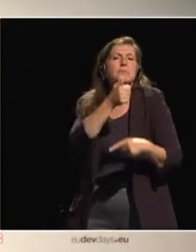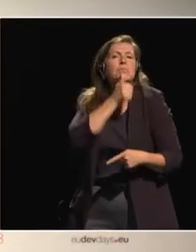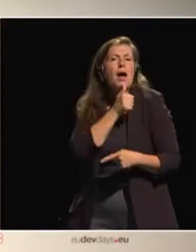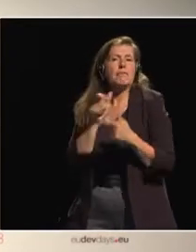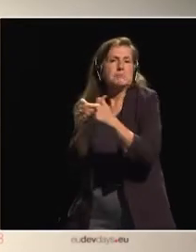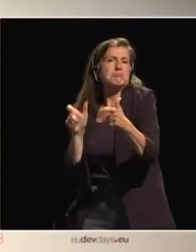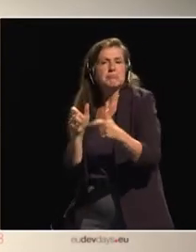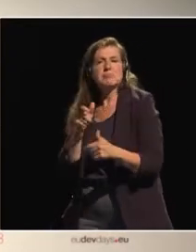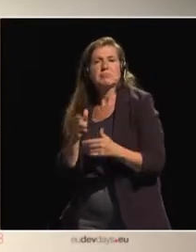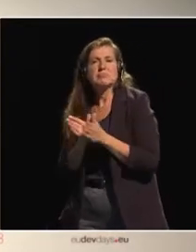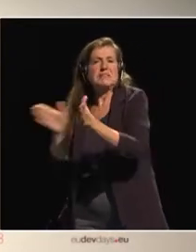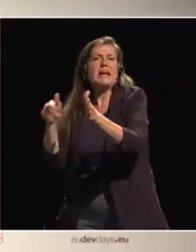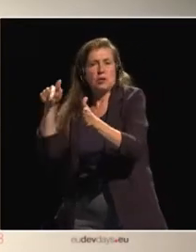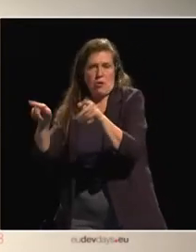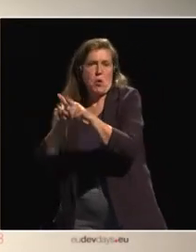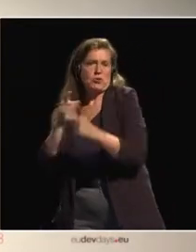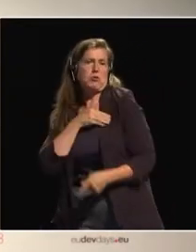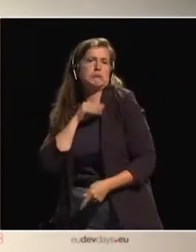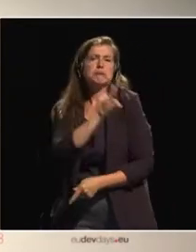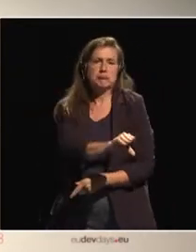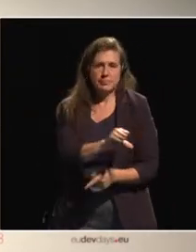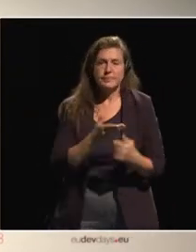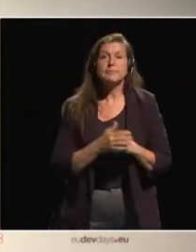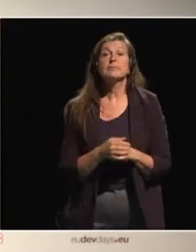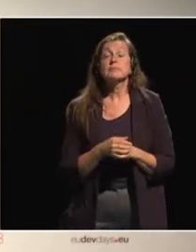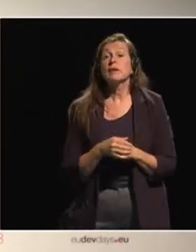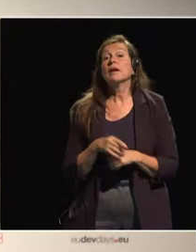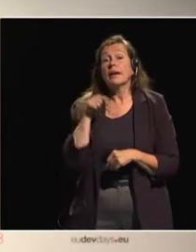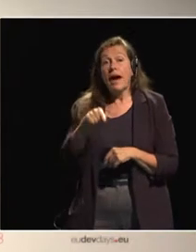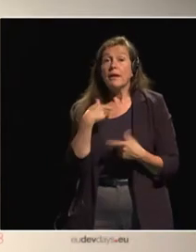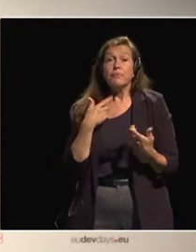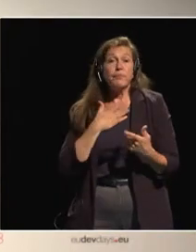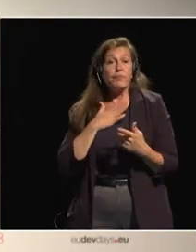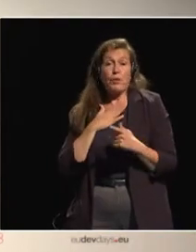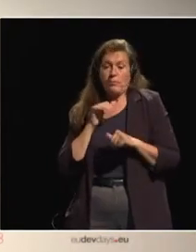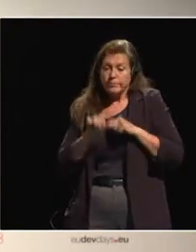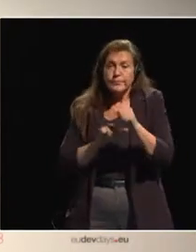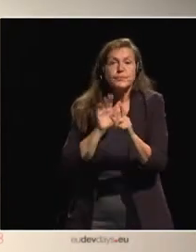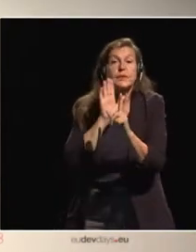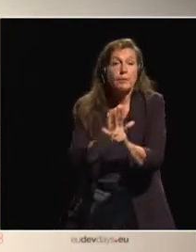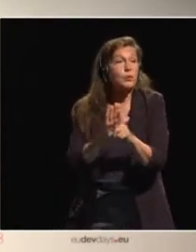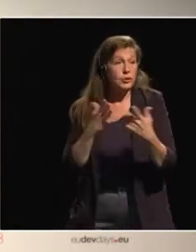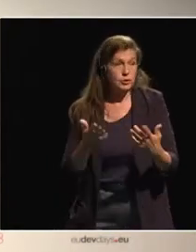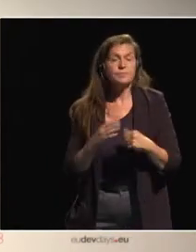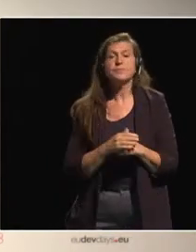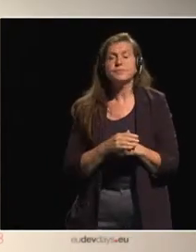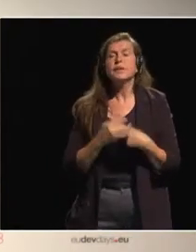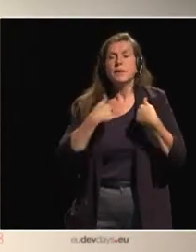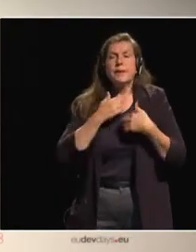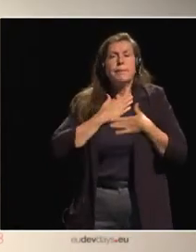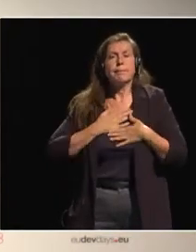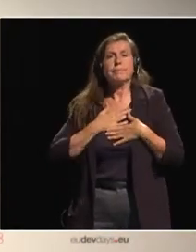And one of the approach we are doing is that developers integrate